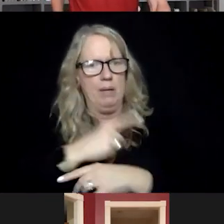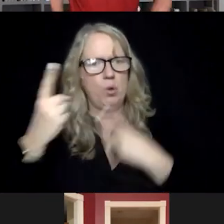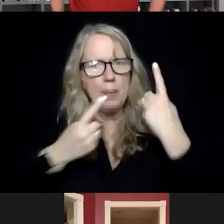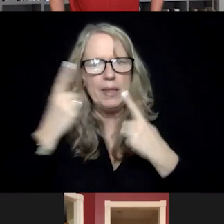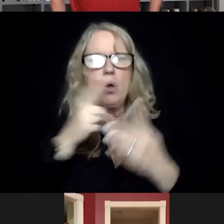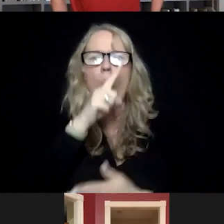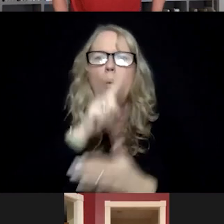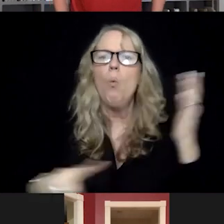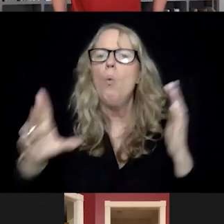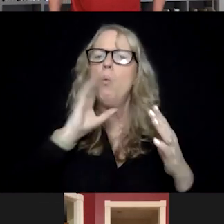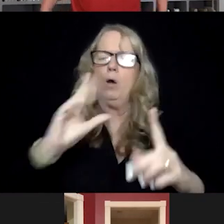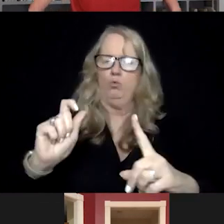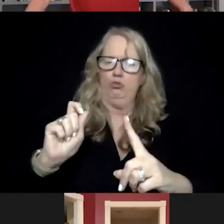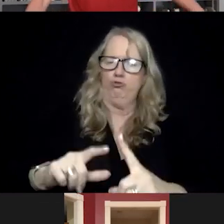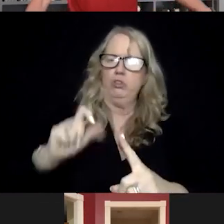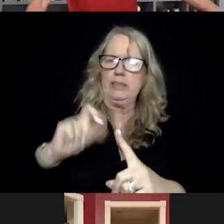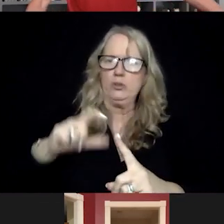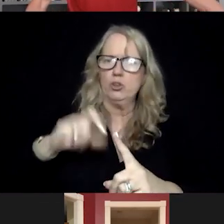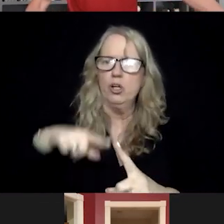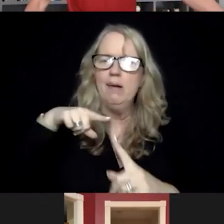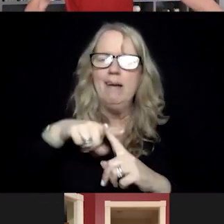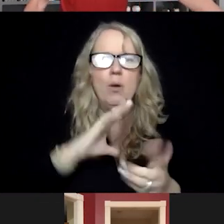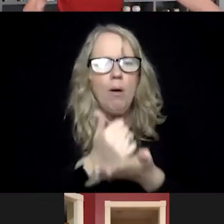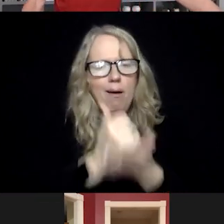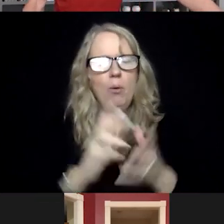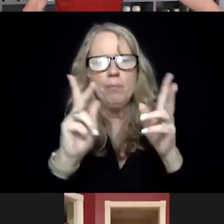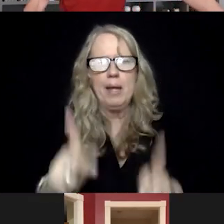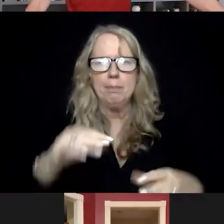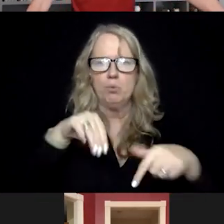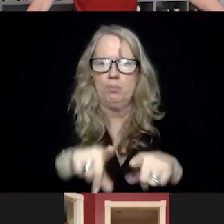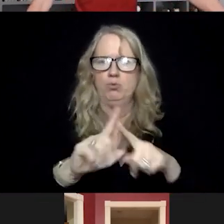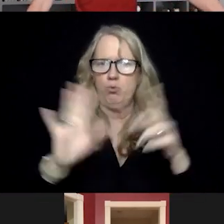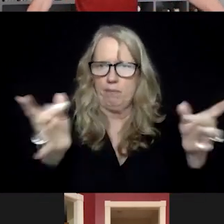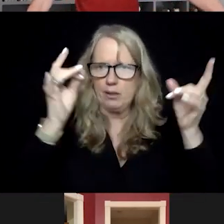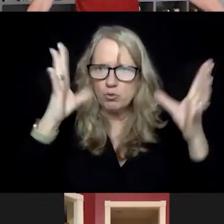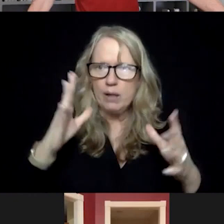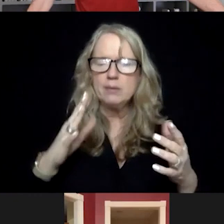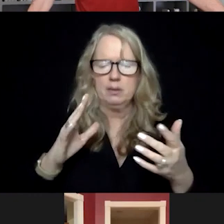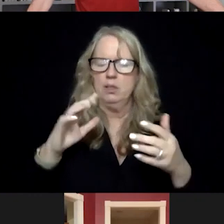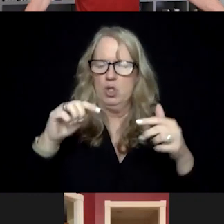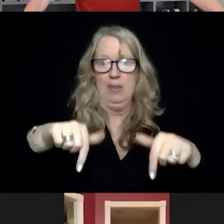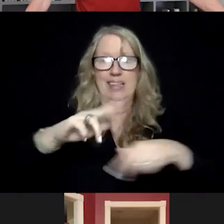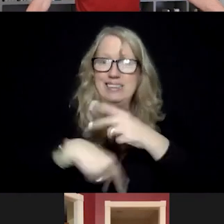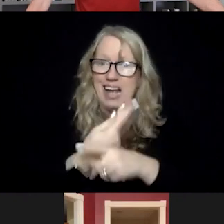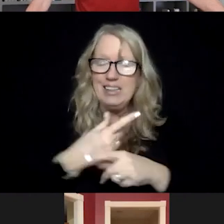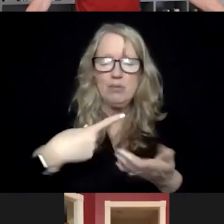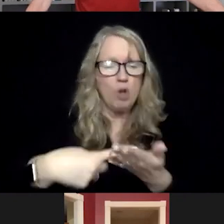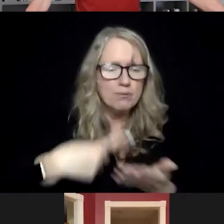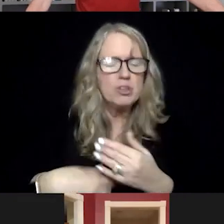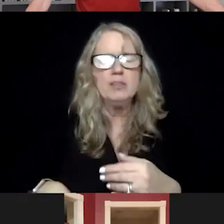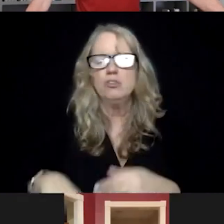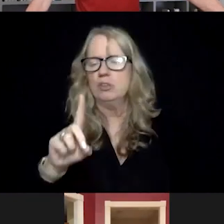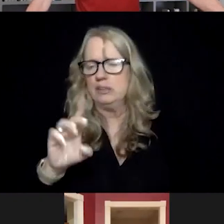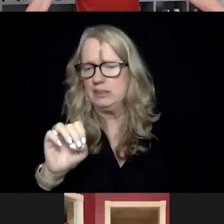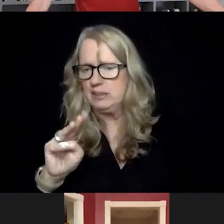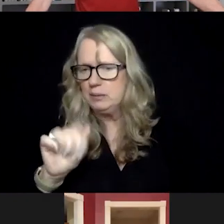what's going to trigger and what's going to help that person who's in that crisis. And so having these conversations, these debates are, are,